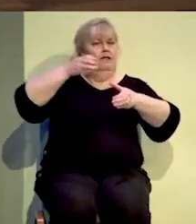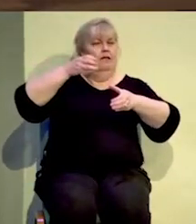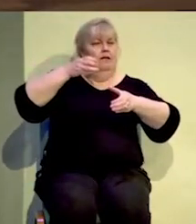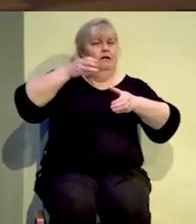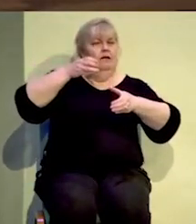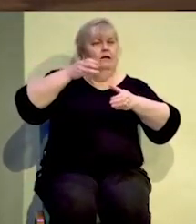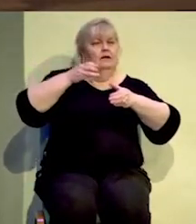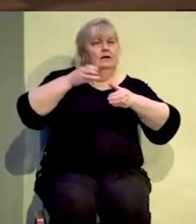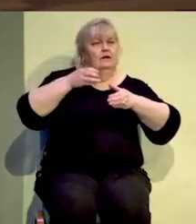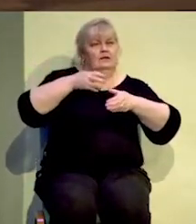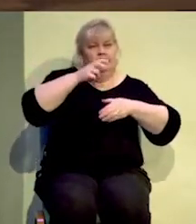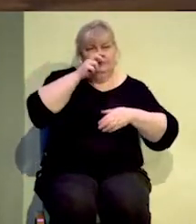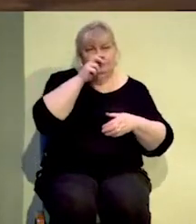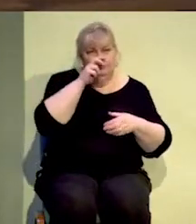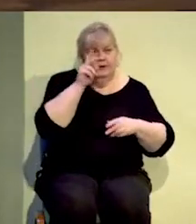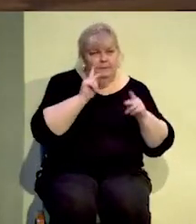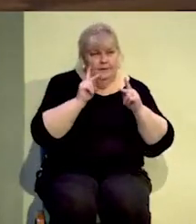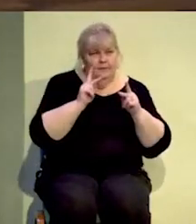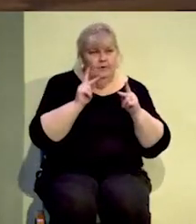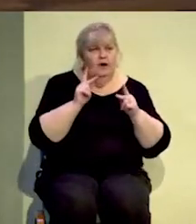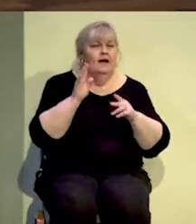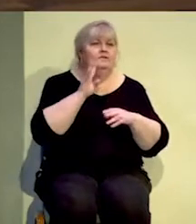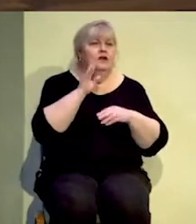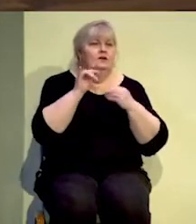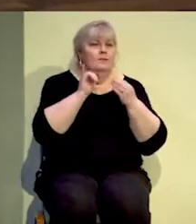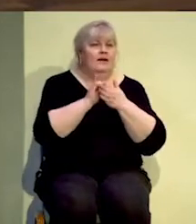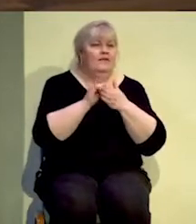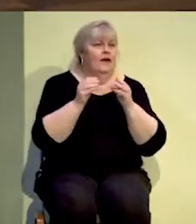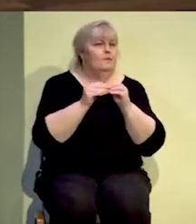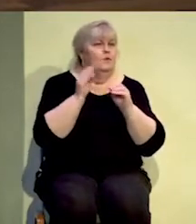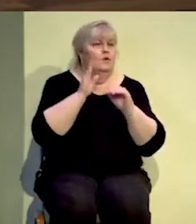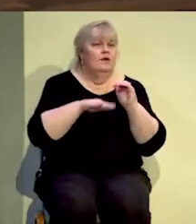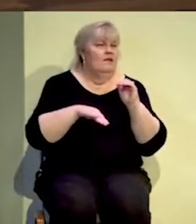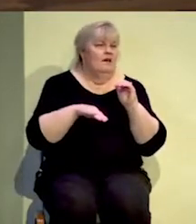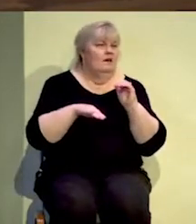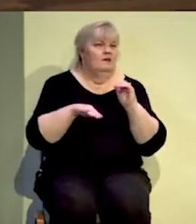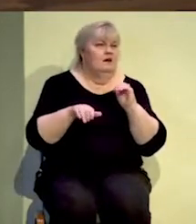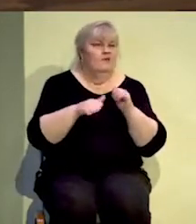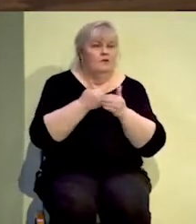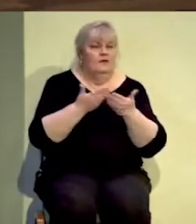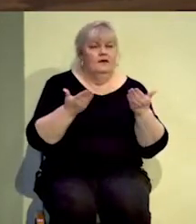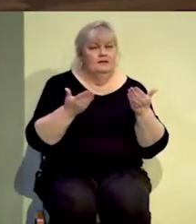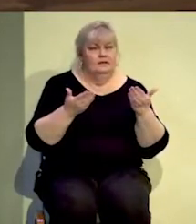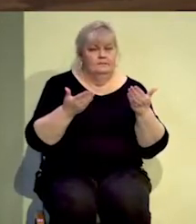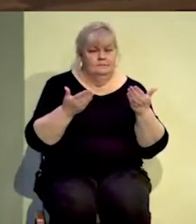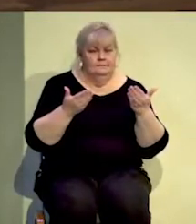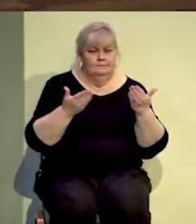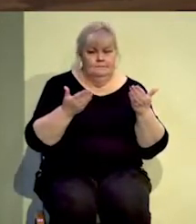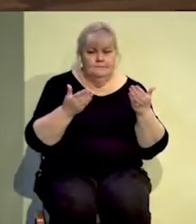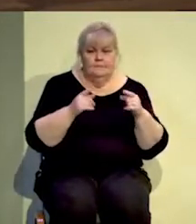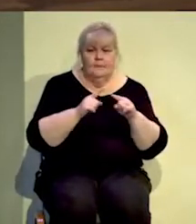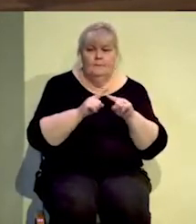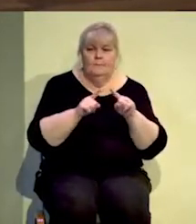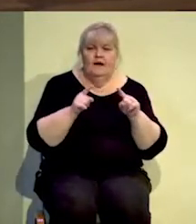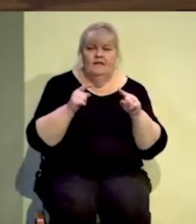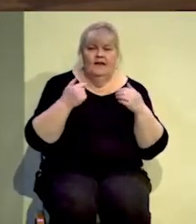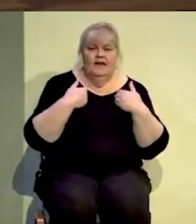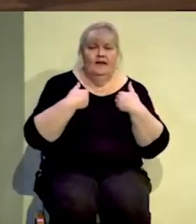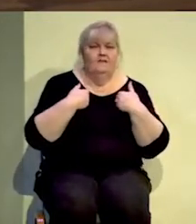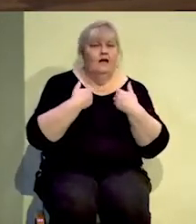the ministry, I've probably been a Pharisee on more than one occasion. And in contrast with their liberal